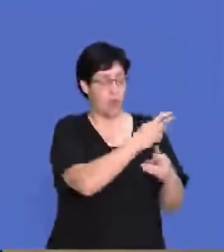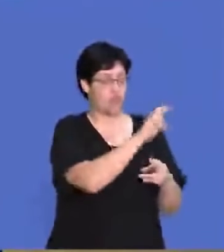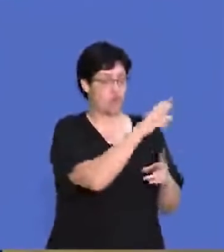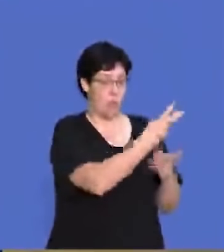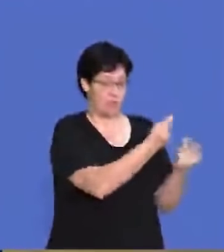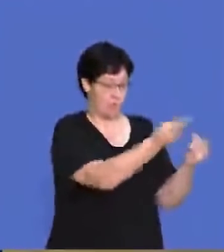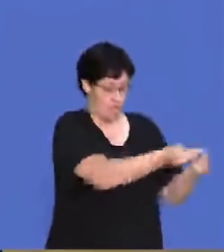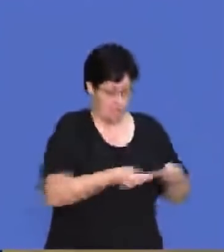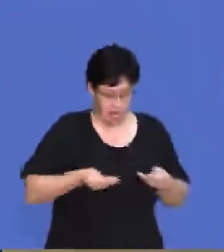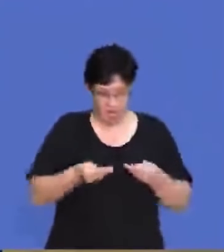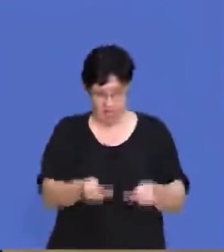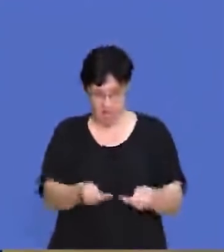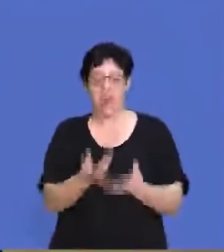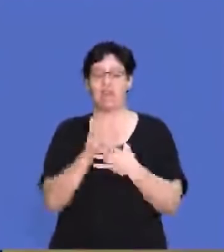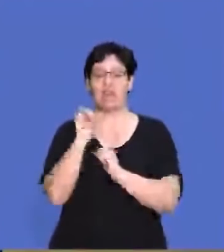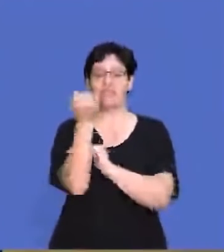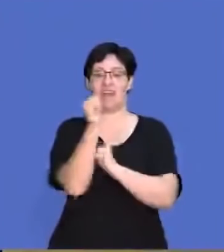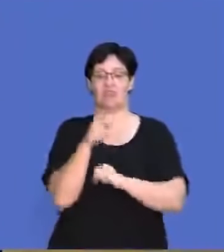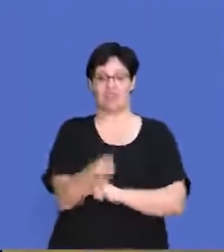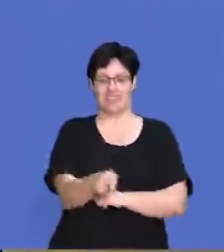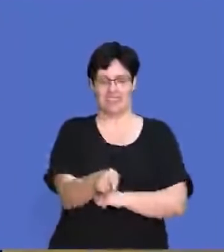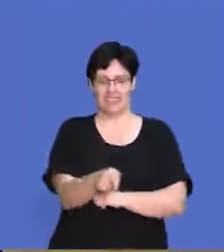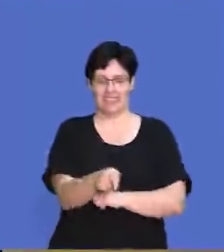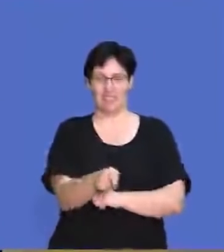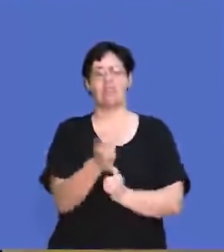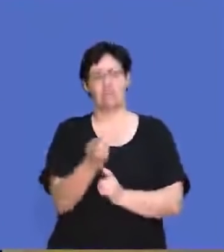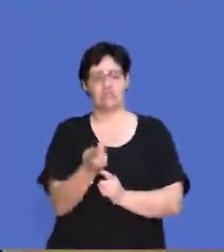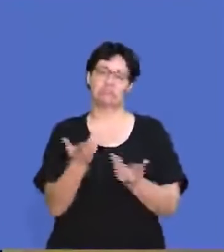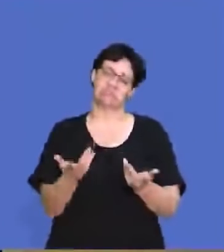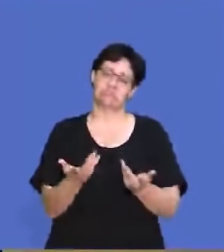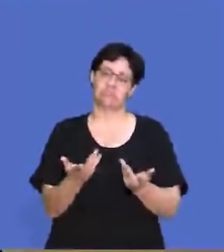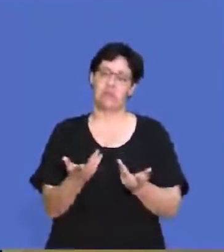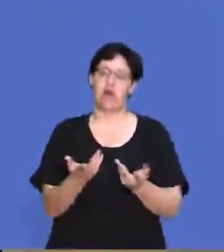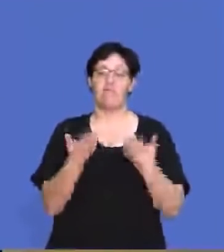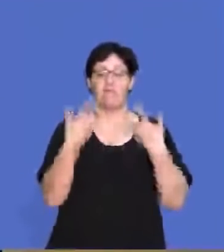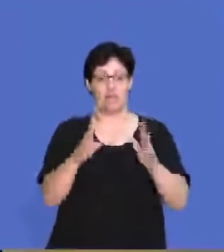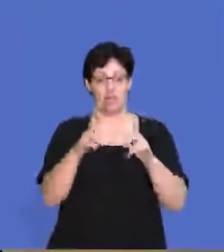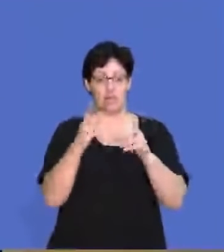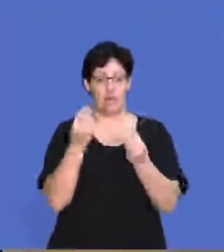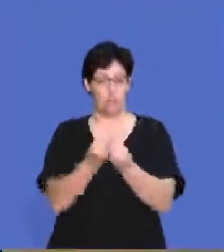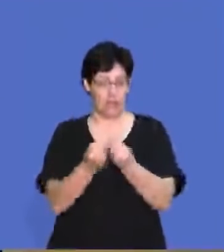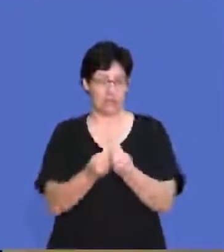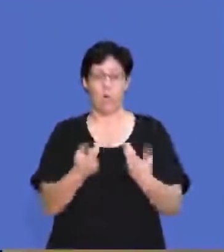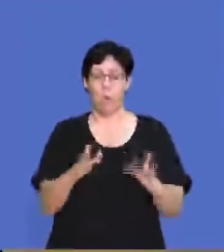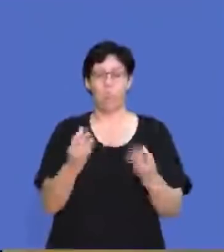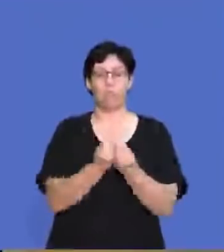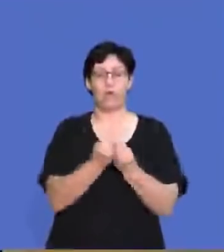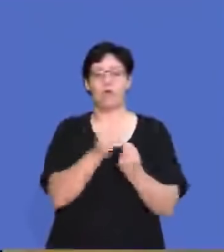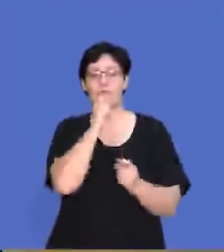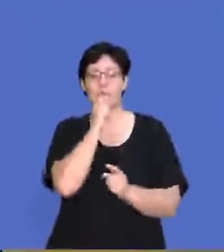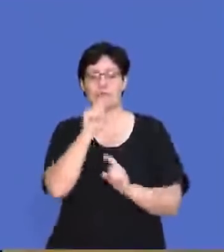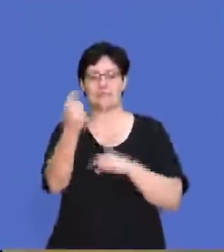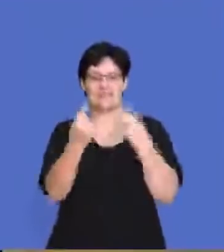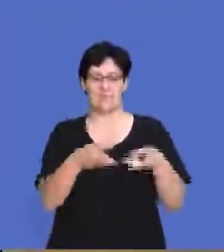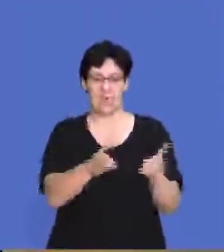raw materials and manufacturing them into either finished products or into products that can be